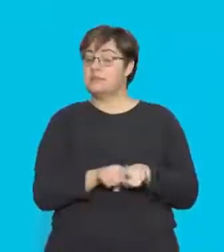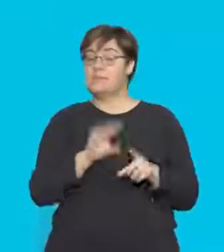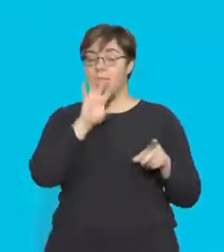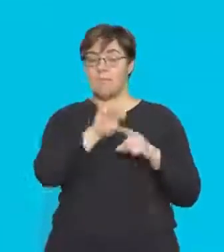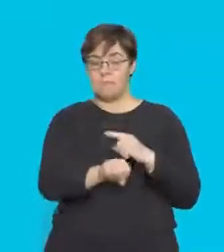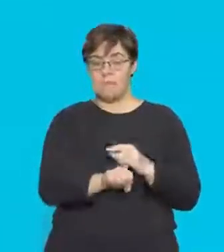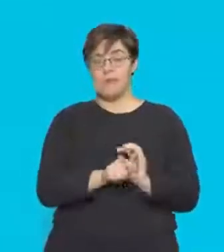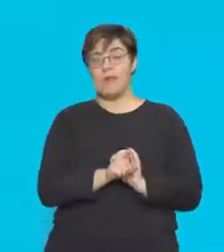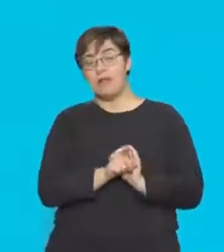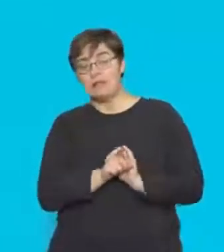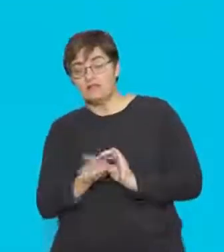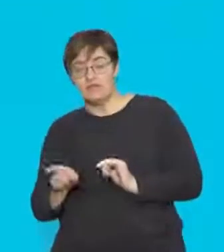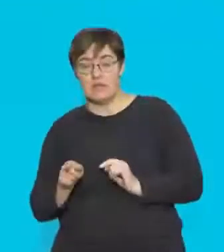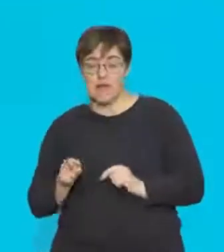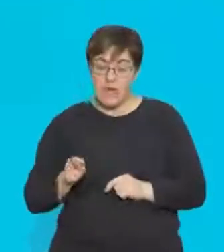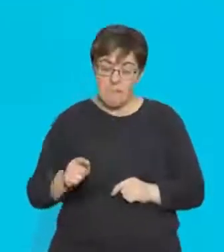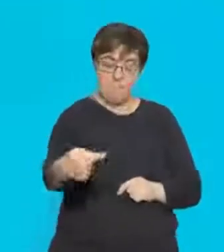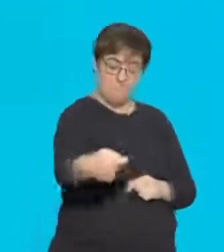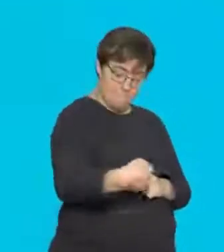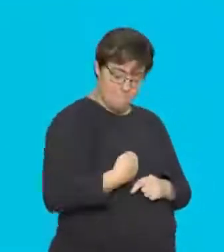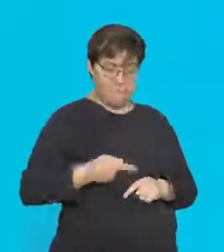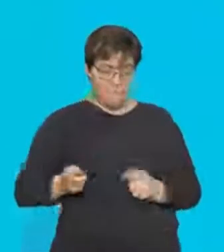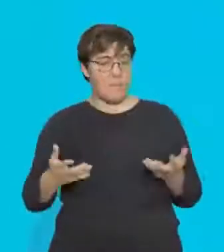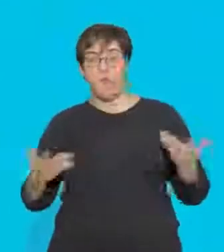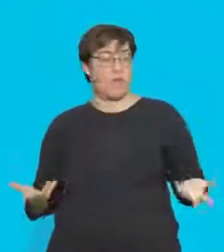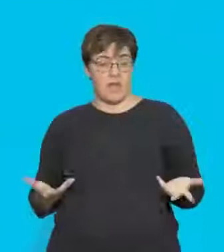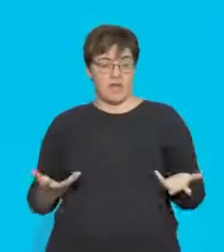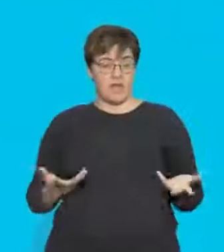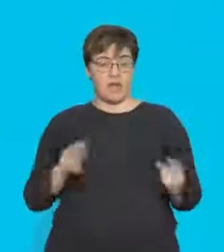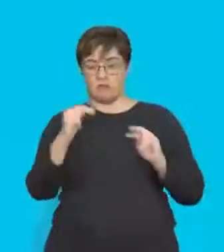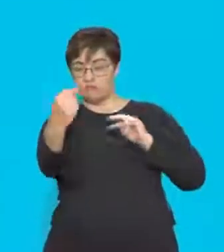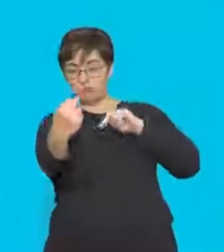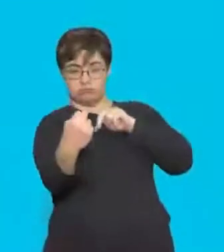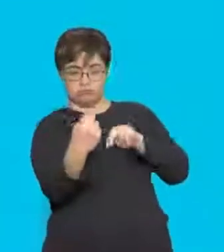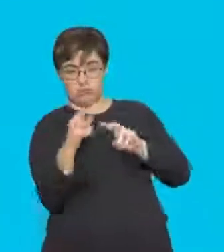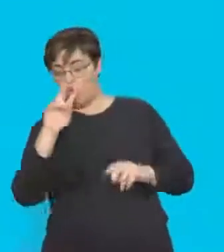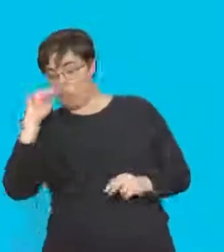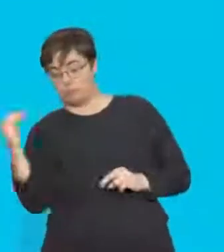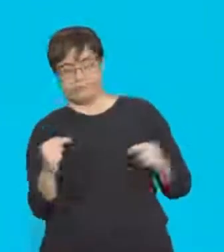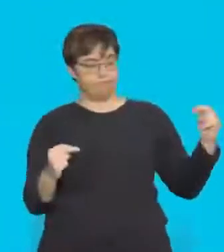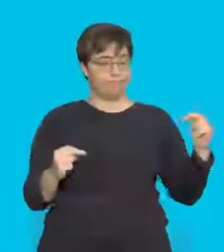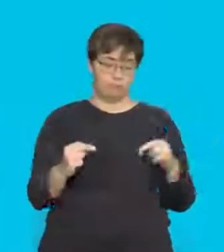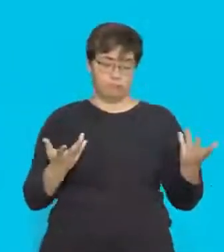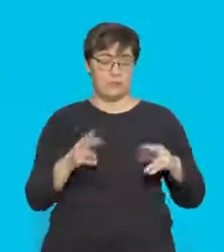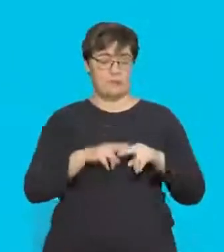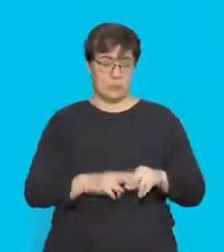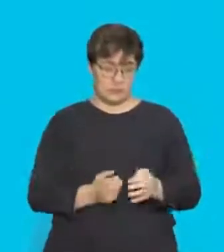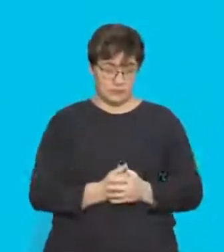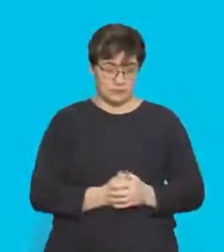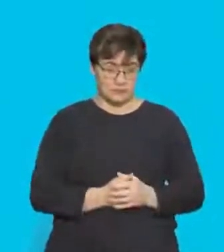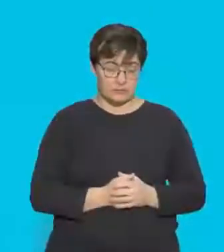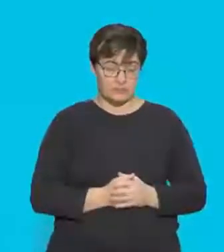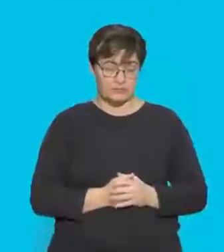recognize the direction of that field line, so those magnetic fields will change with the direction of the